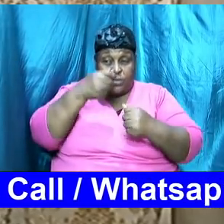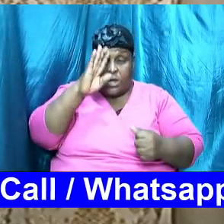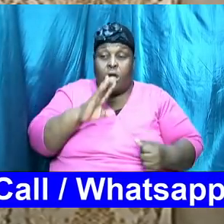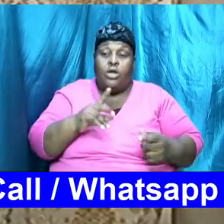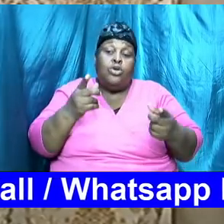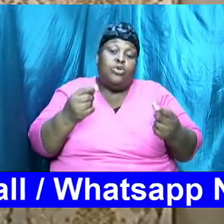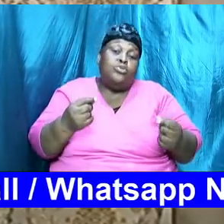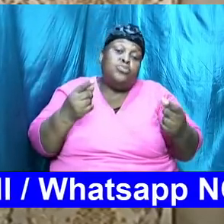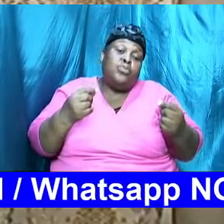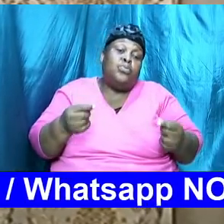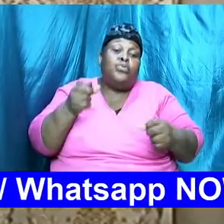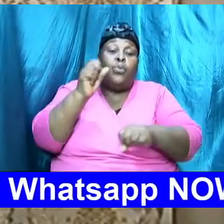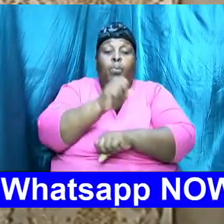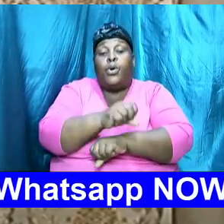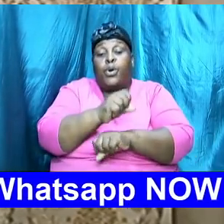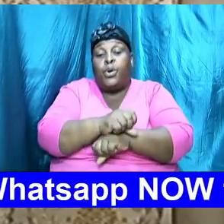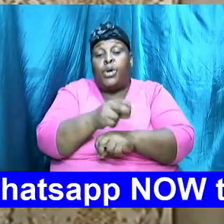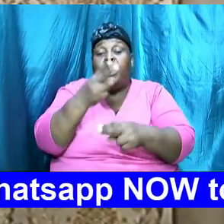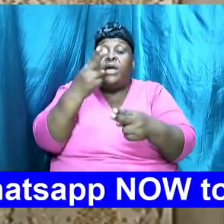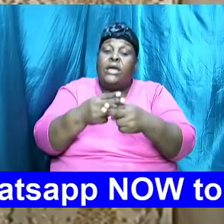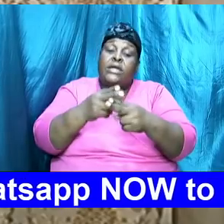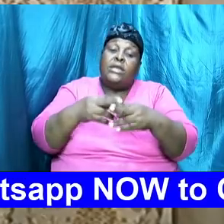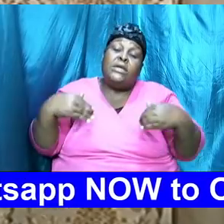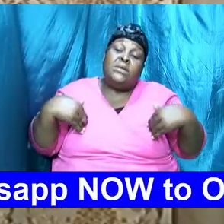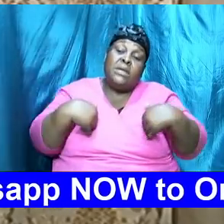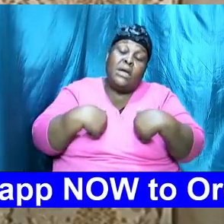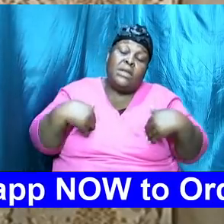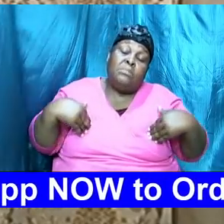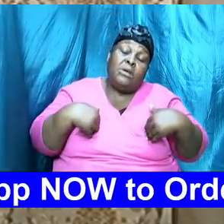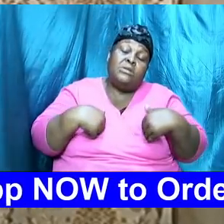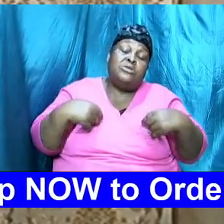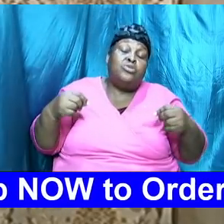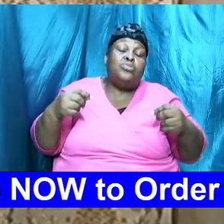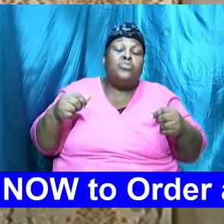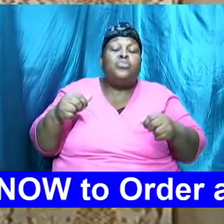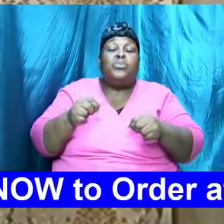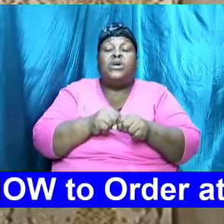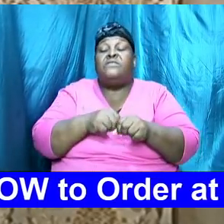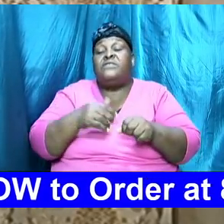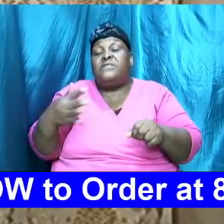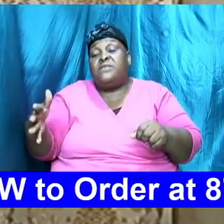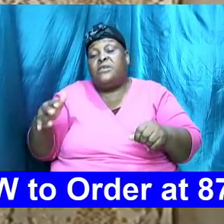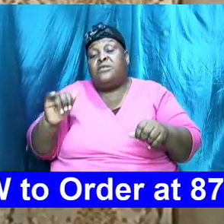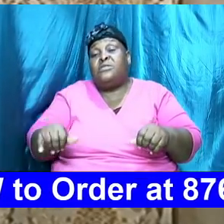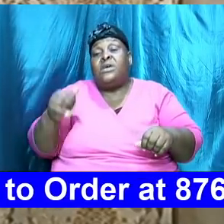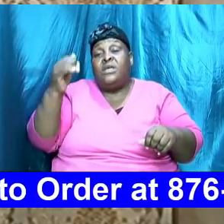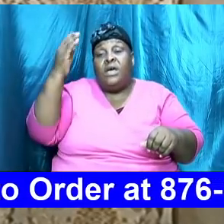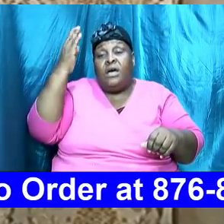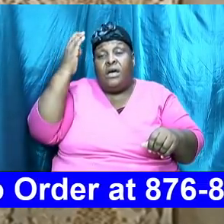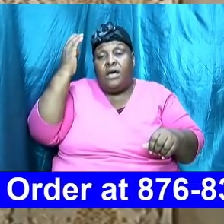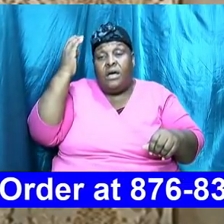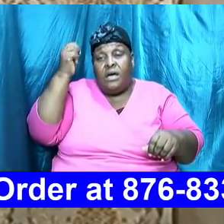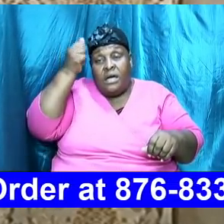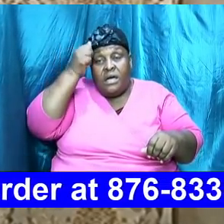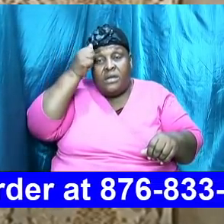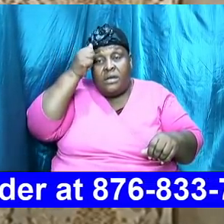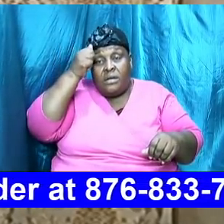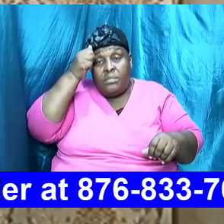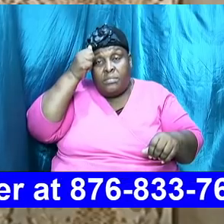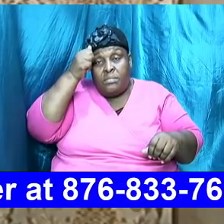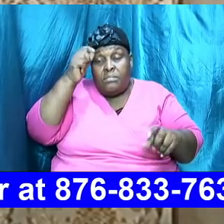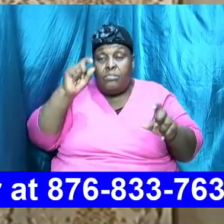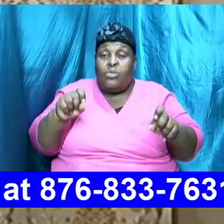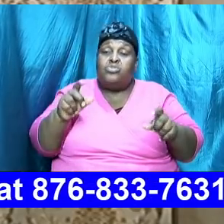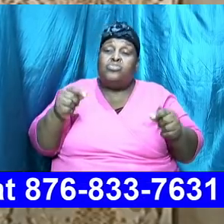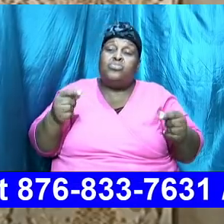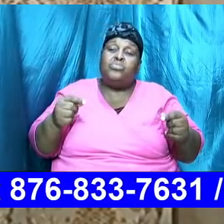naming the animals and all the things that he was doing and everything was well because the order was